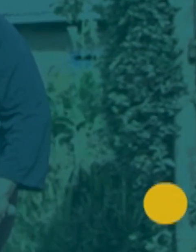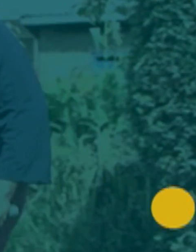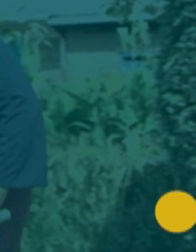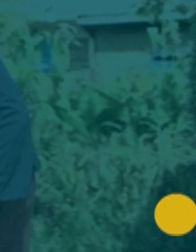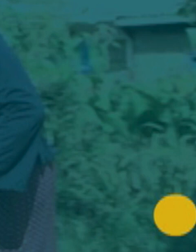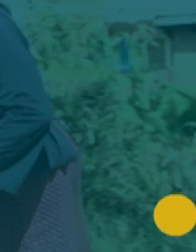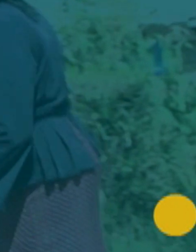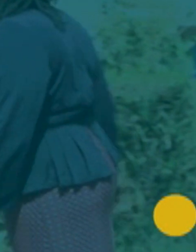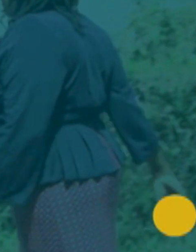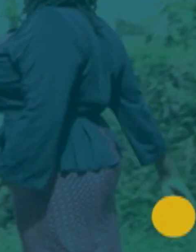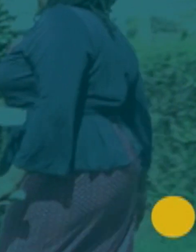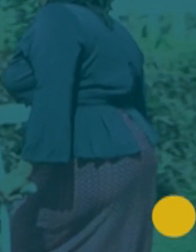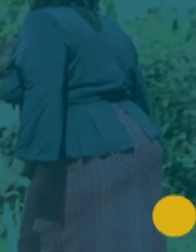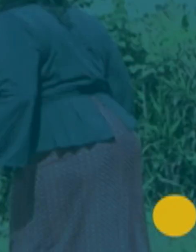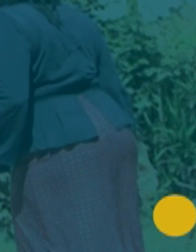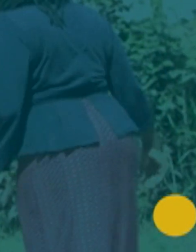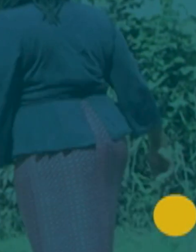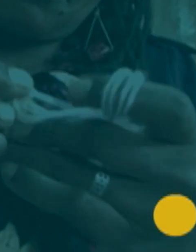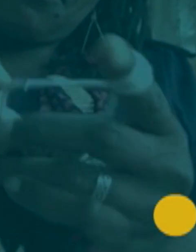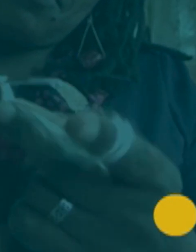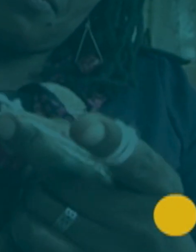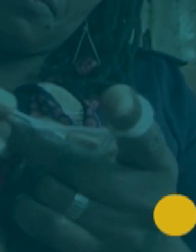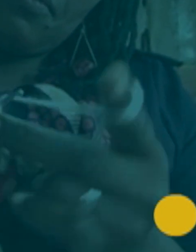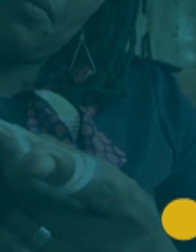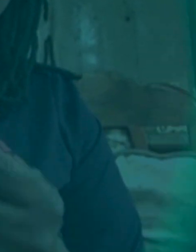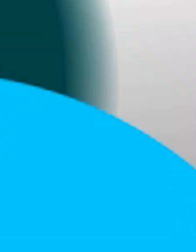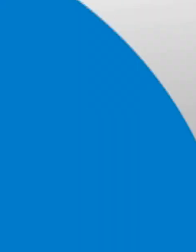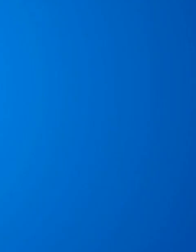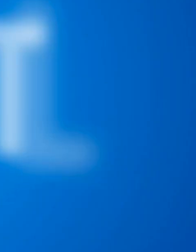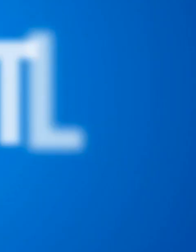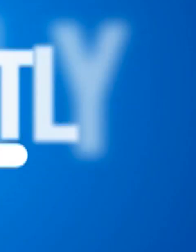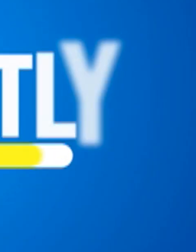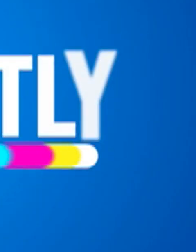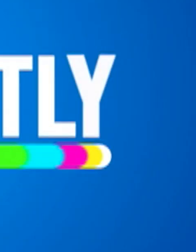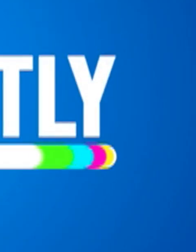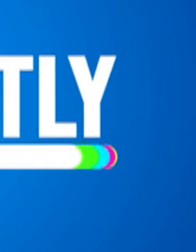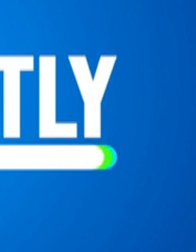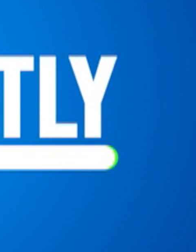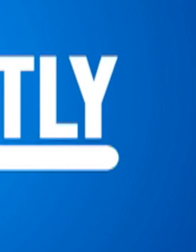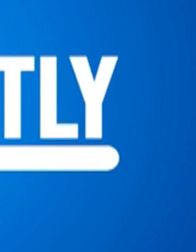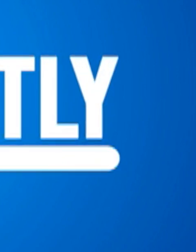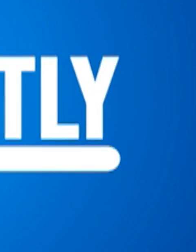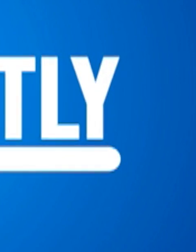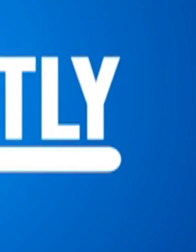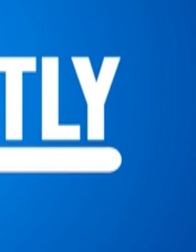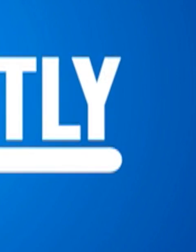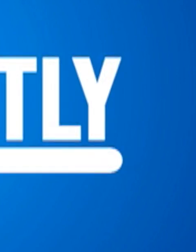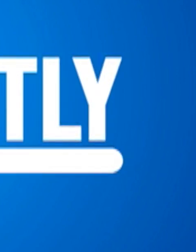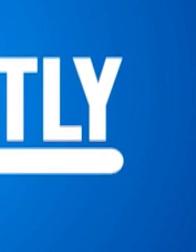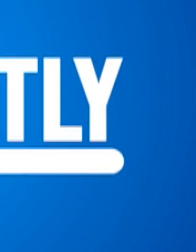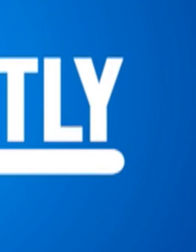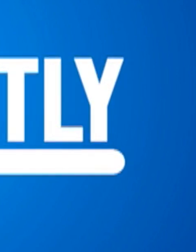things we're unstoppable incredible cause we're differently